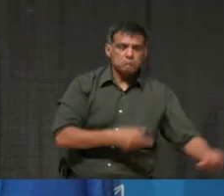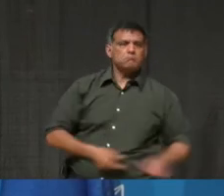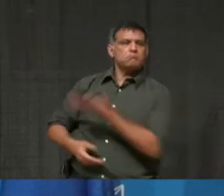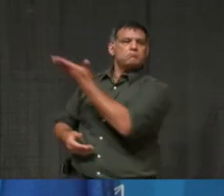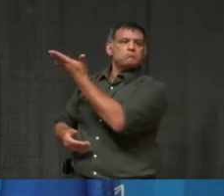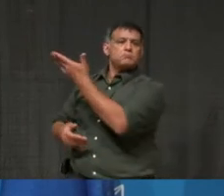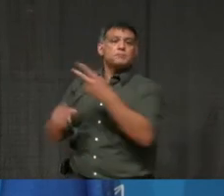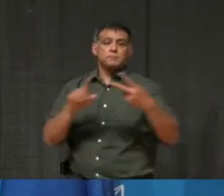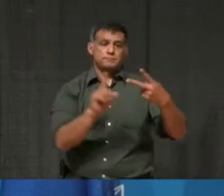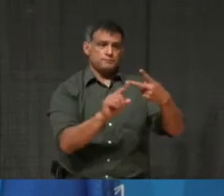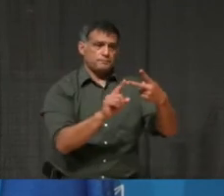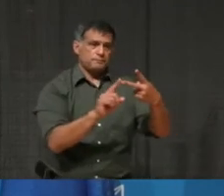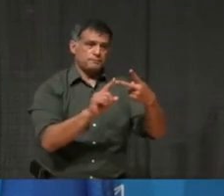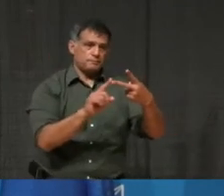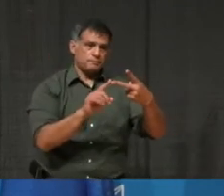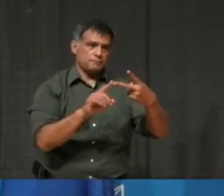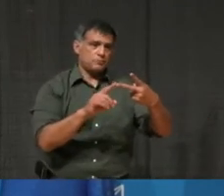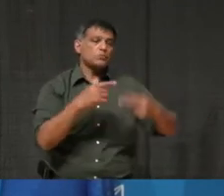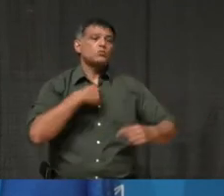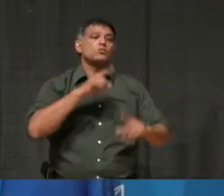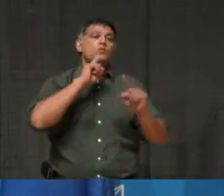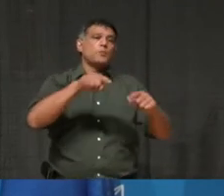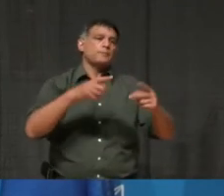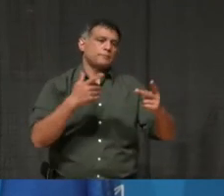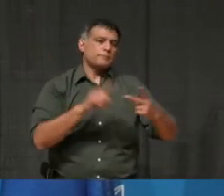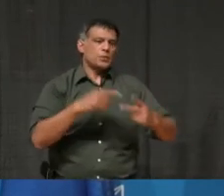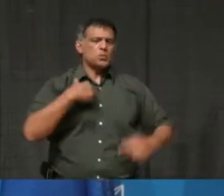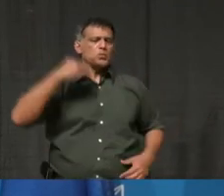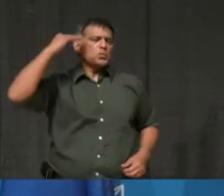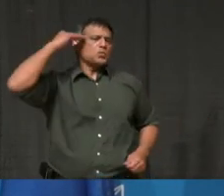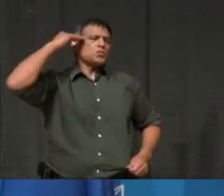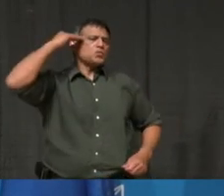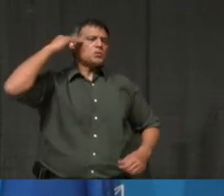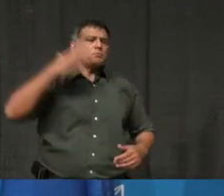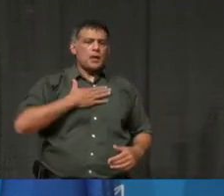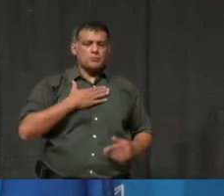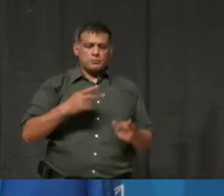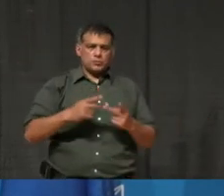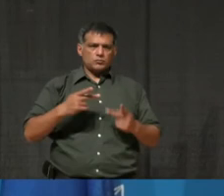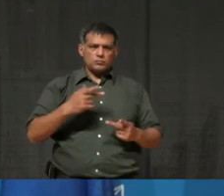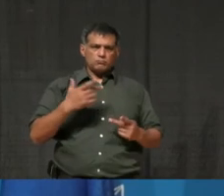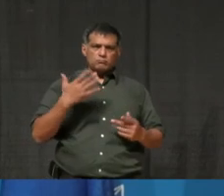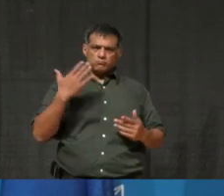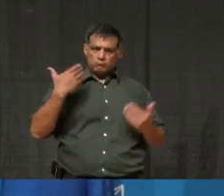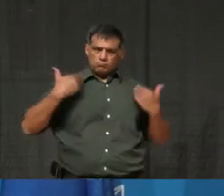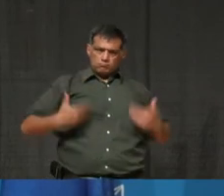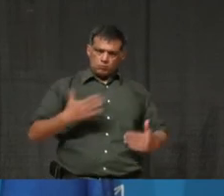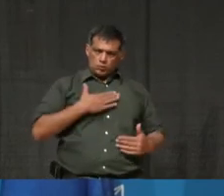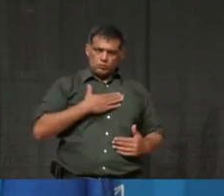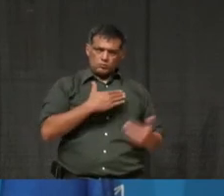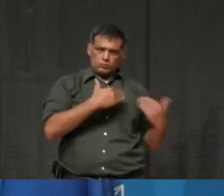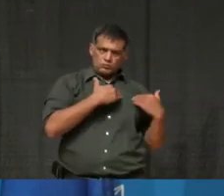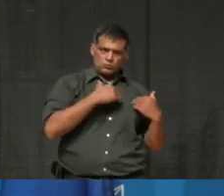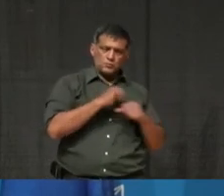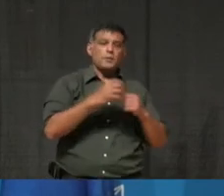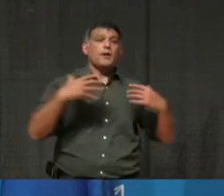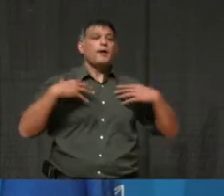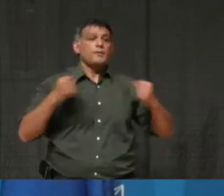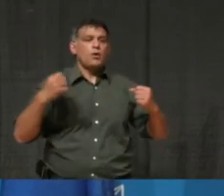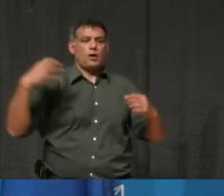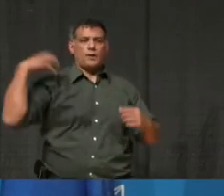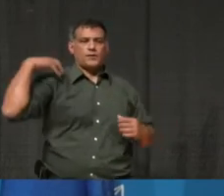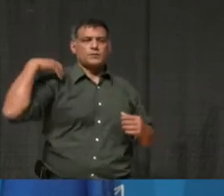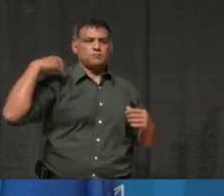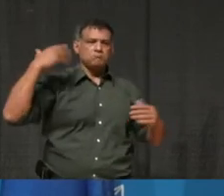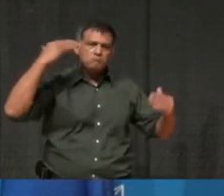start by answering this question, Ashley, that I'm very well aware of my position, uh, as a, uh, public health official. Um, and